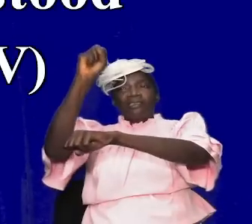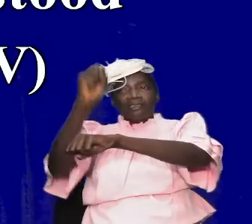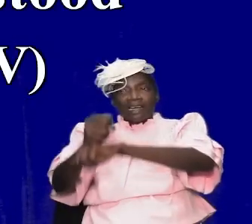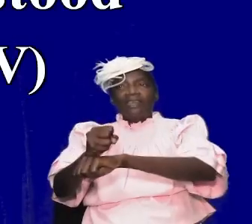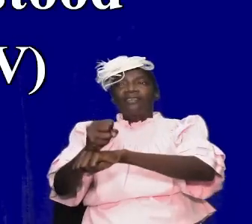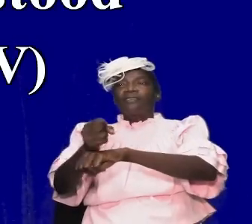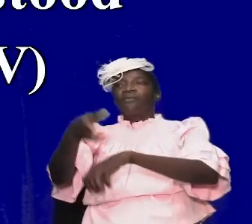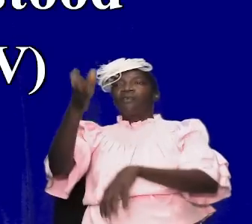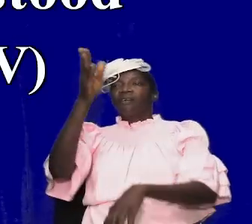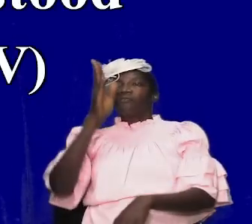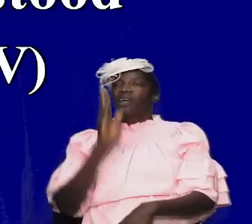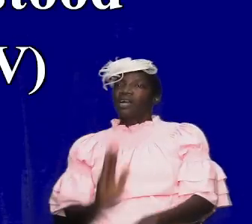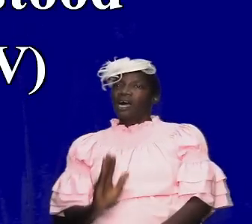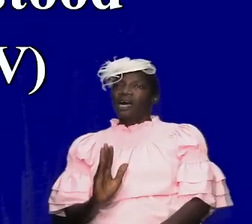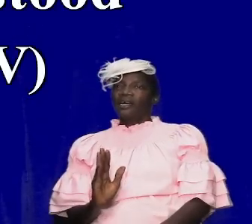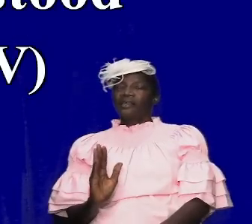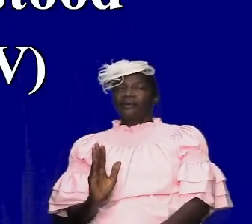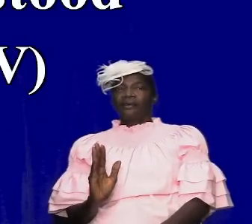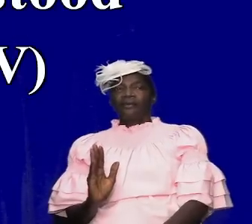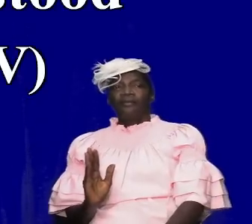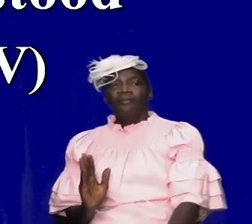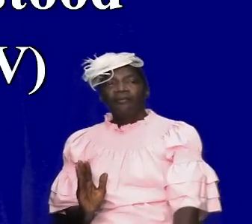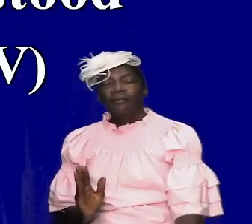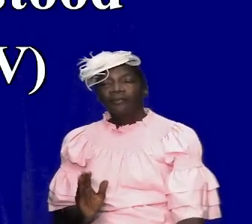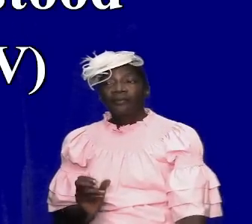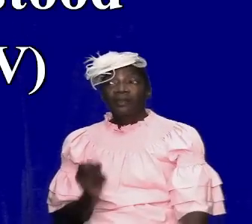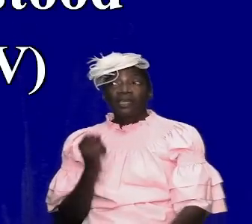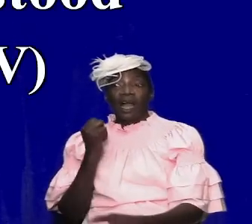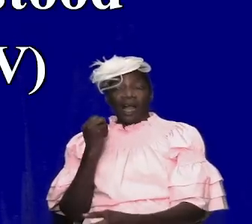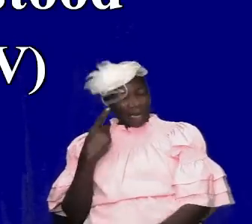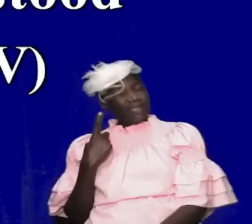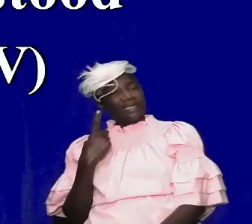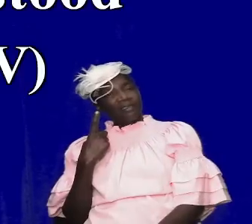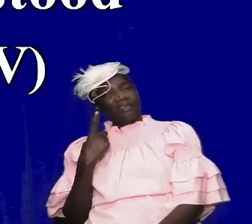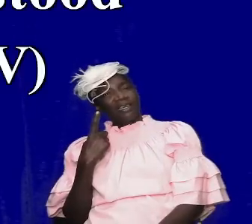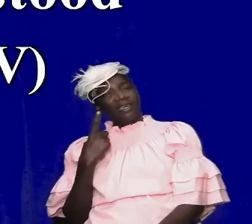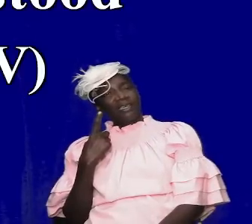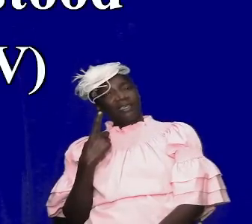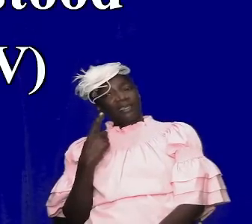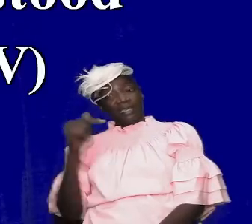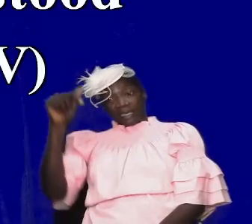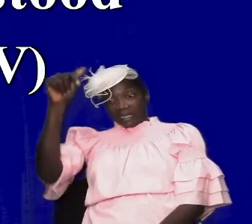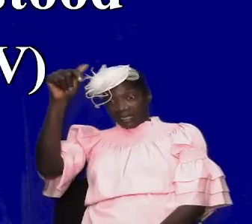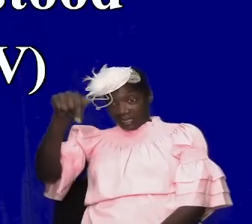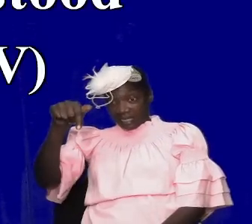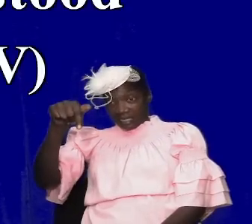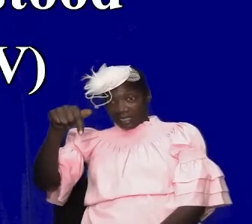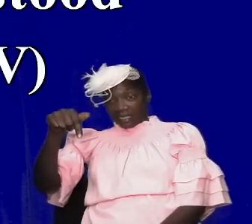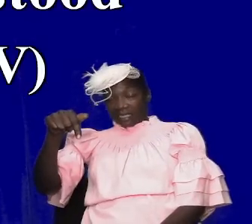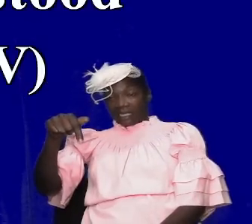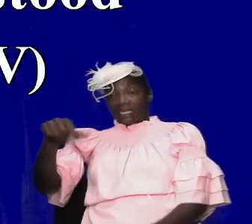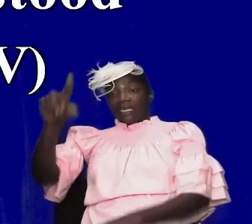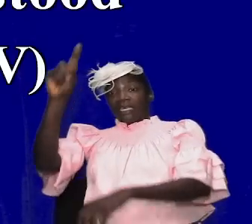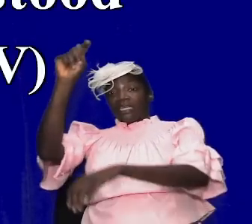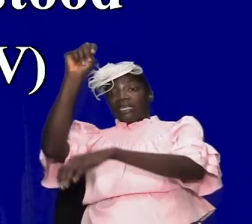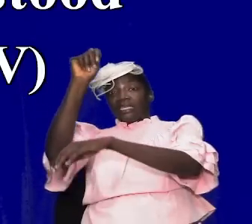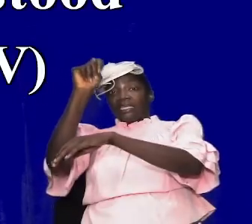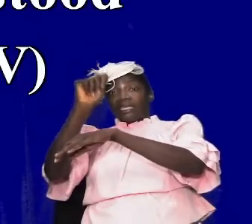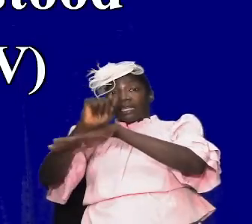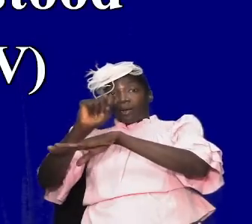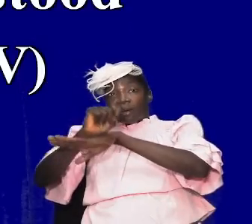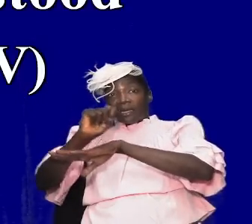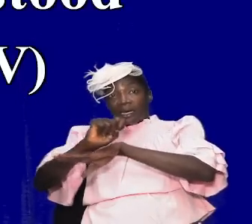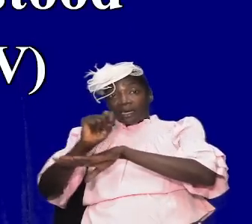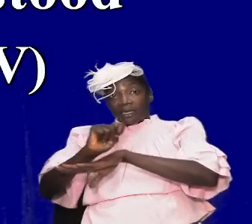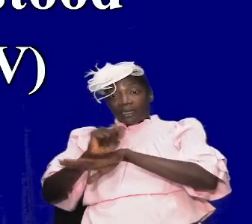of god no understanding of brethren this is the sanctuary this is the tabernacle this is not just